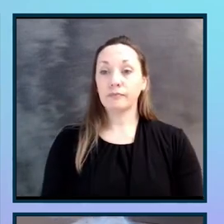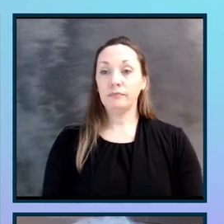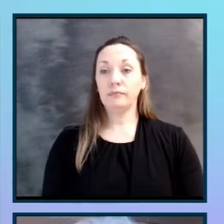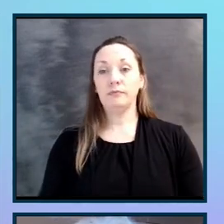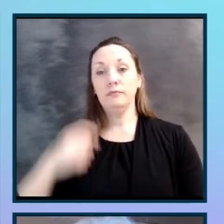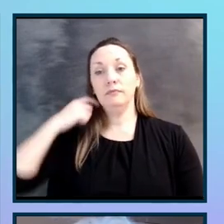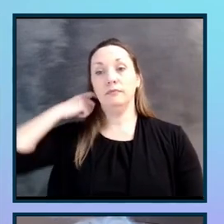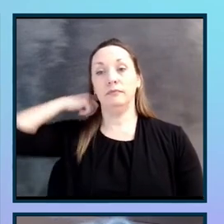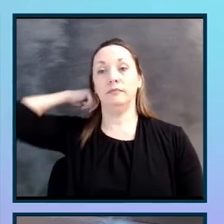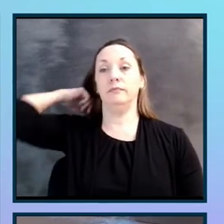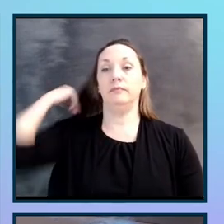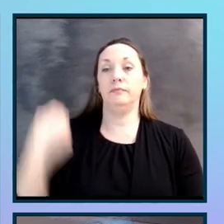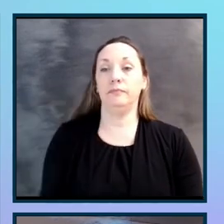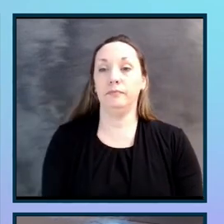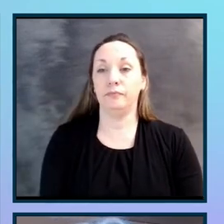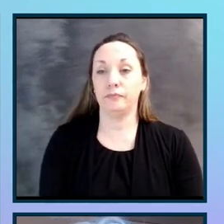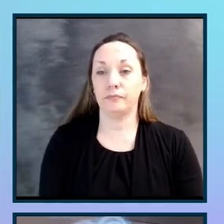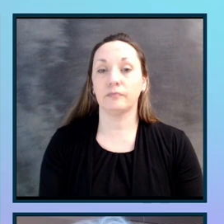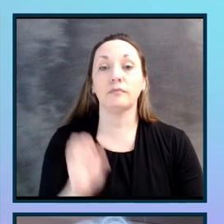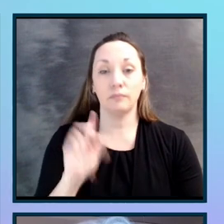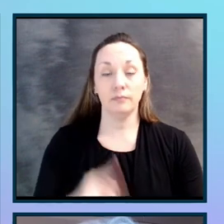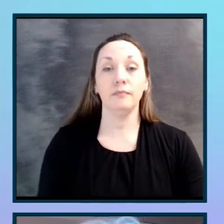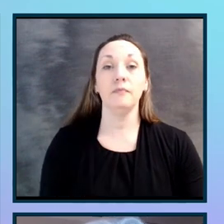I think, okay.